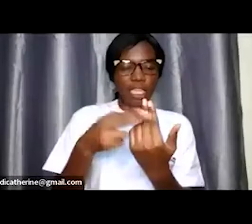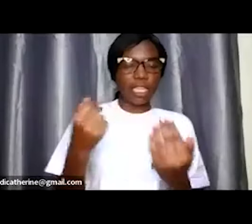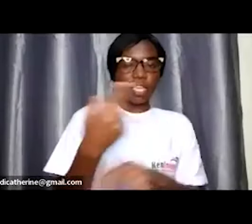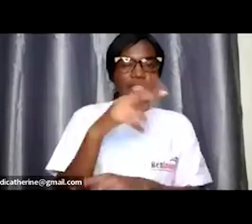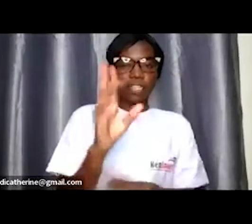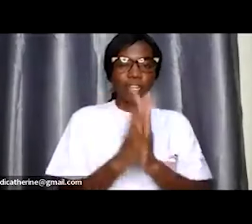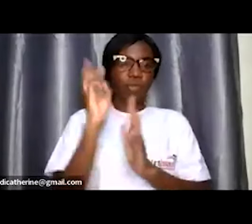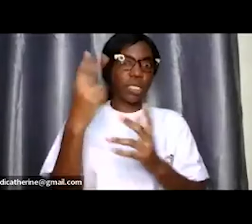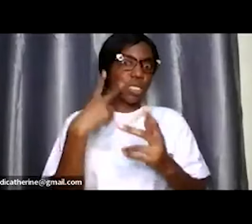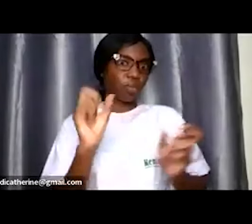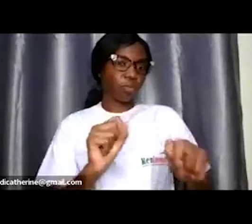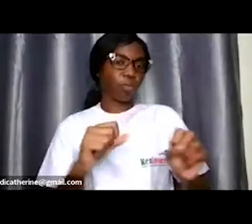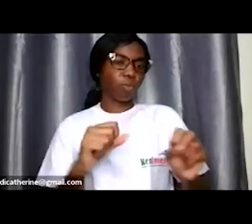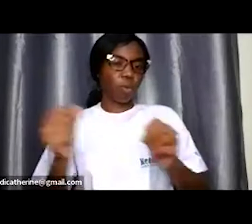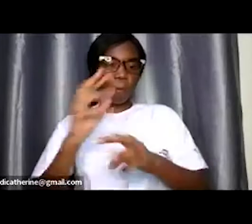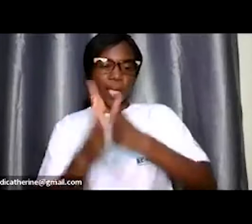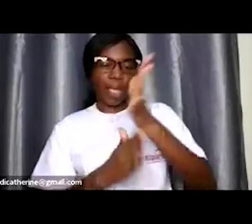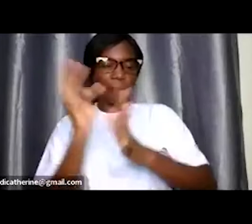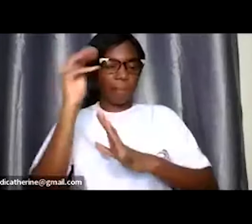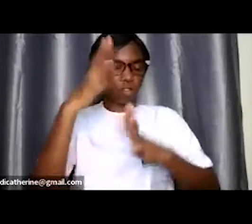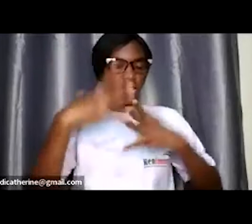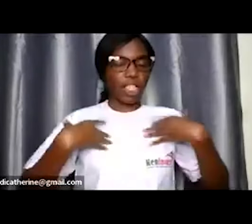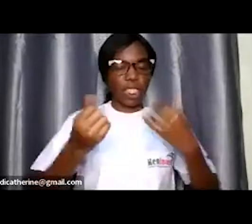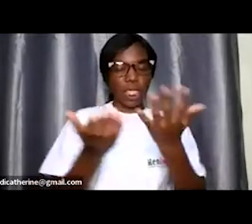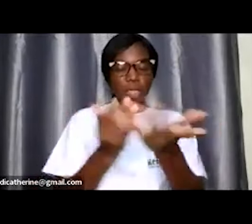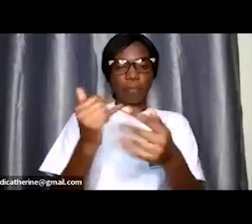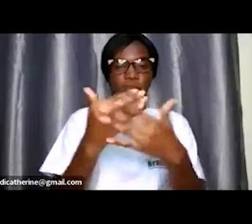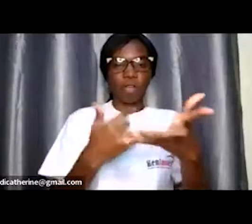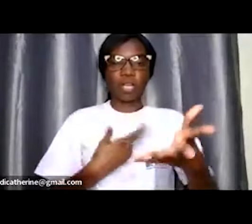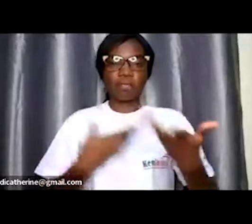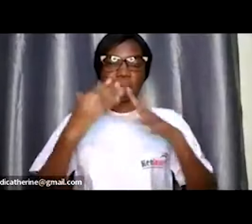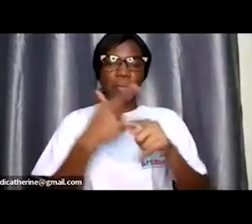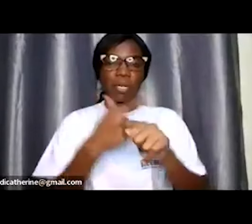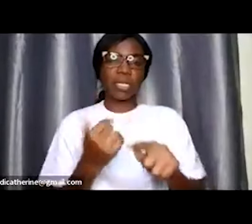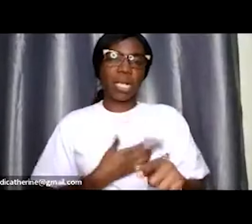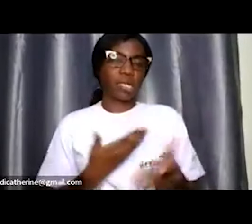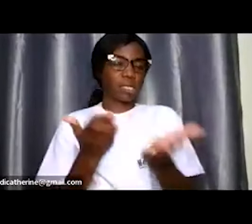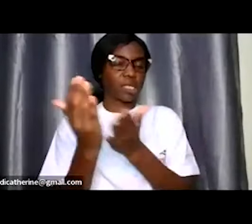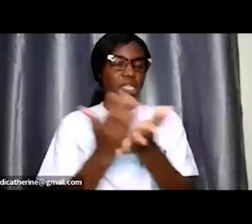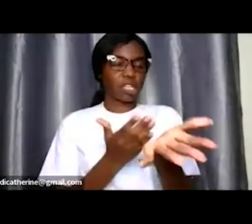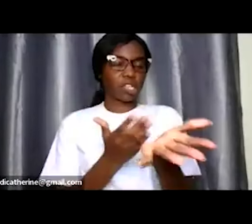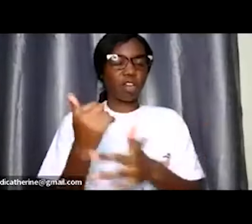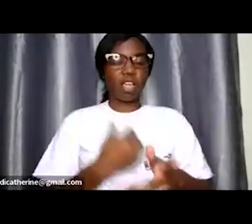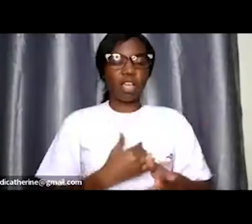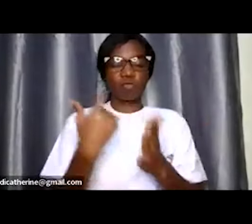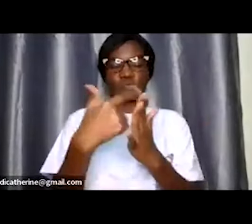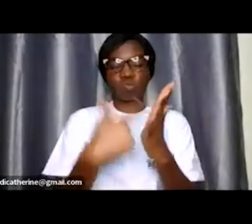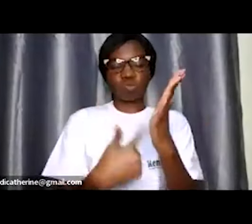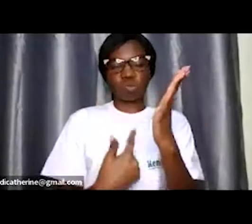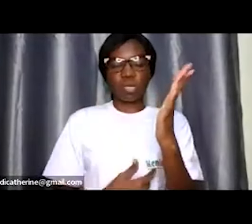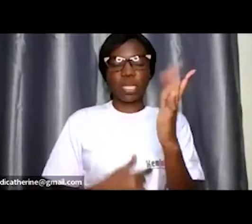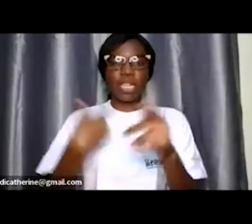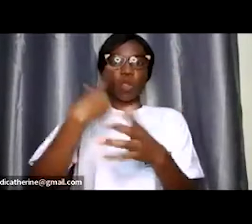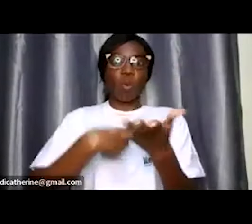organize a mental health session before we end but i'm very excited about the sessions we are lined up for you for the next couple of weeks it's going to be